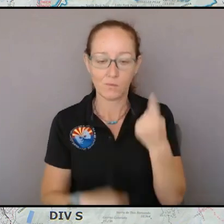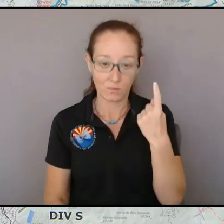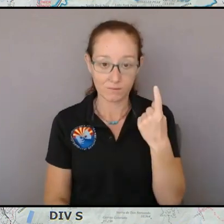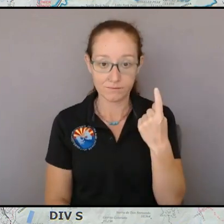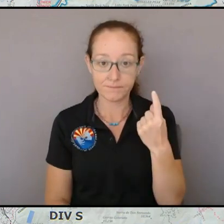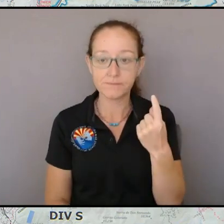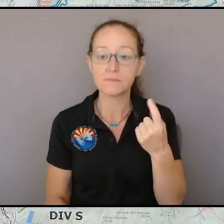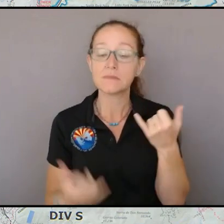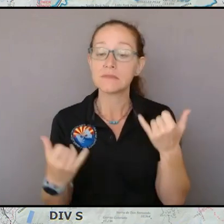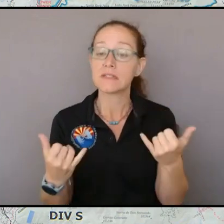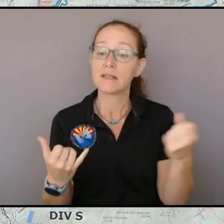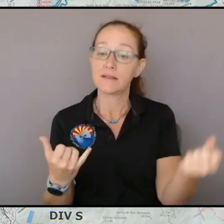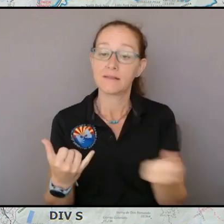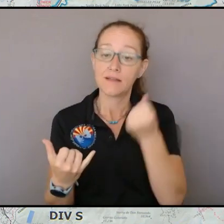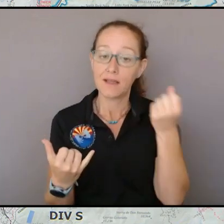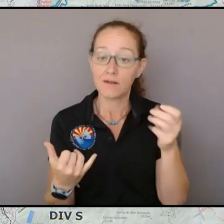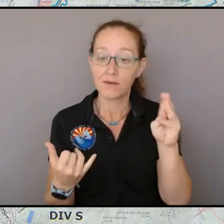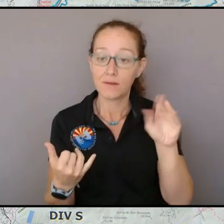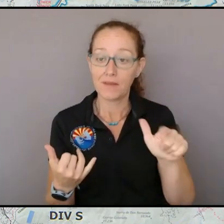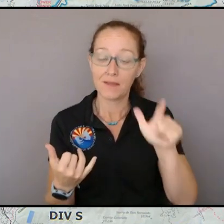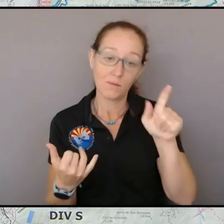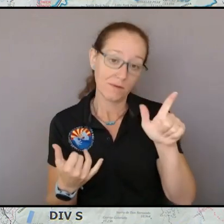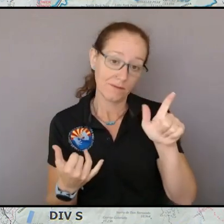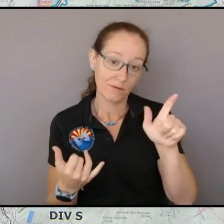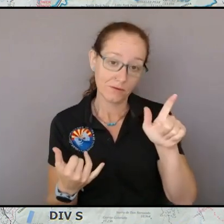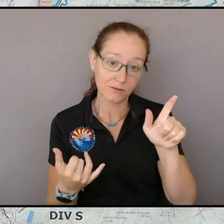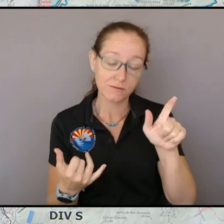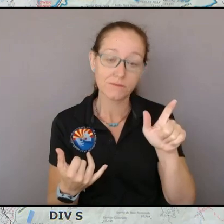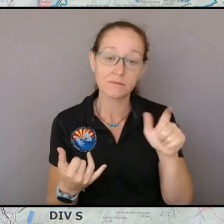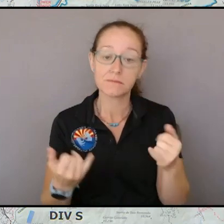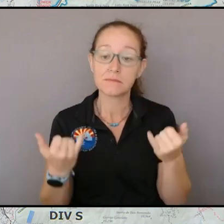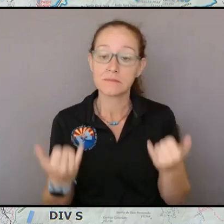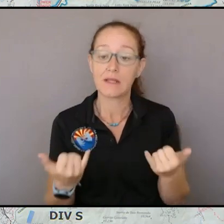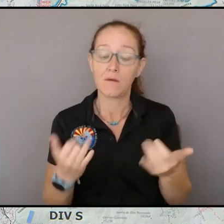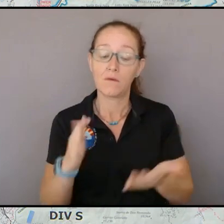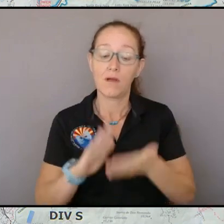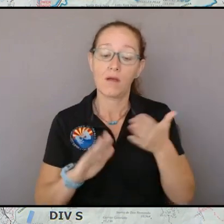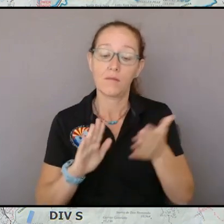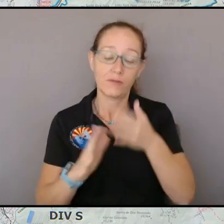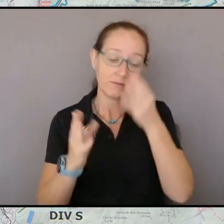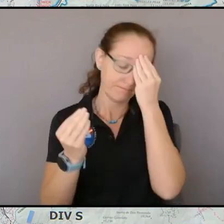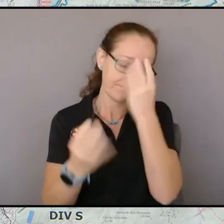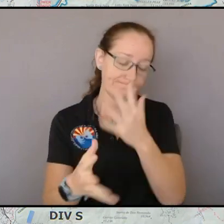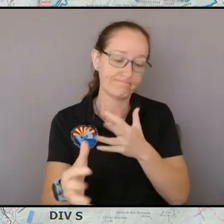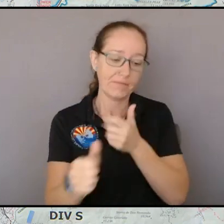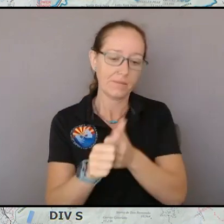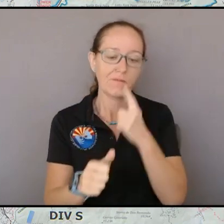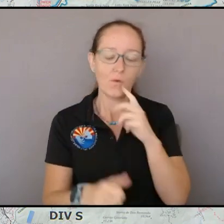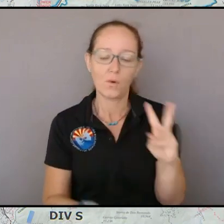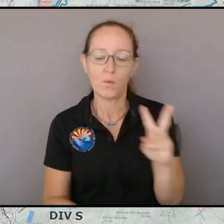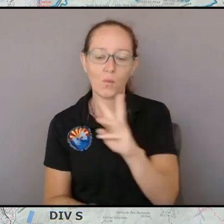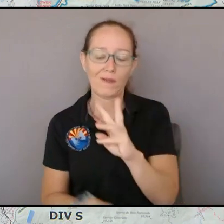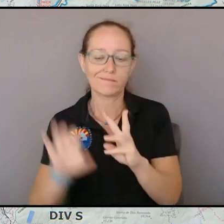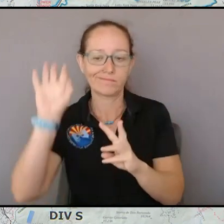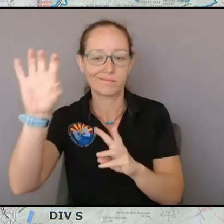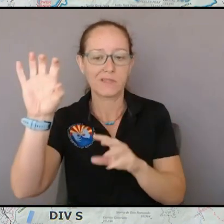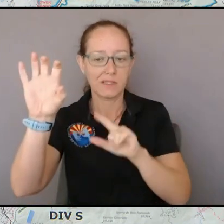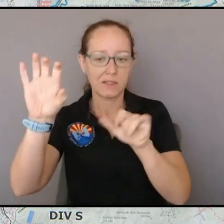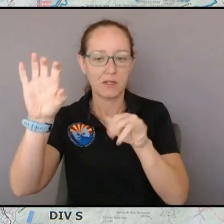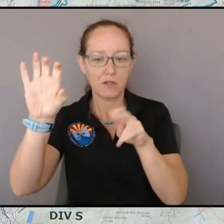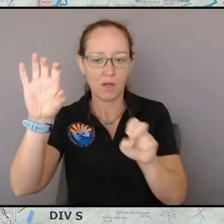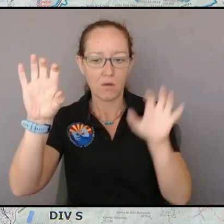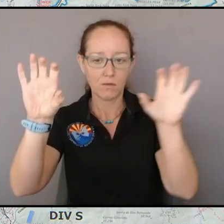Saturday May 21st and this is your operational update for the west zone of the calf Creek